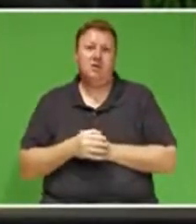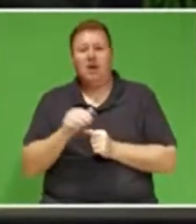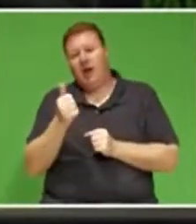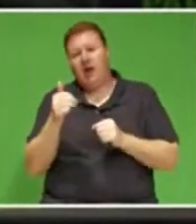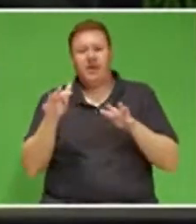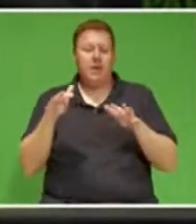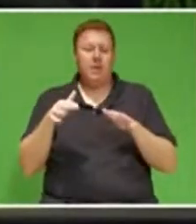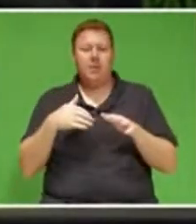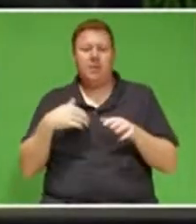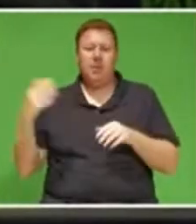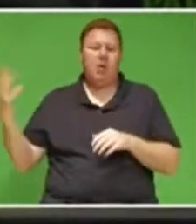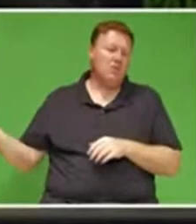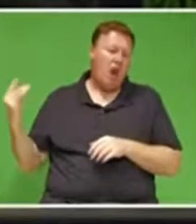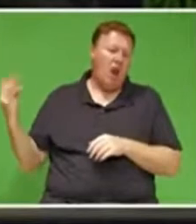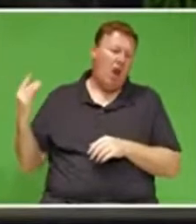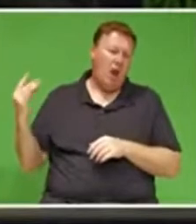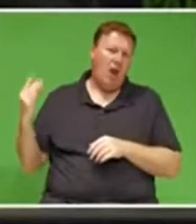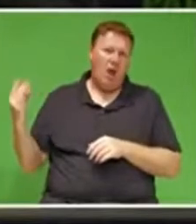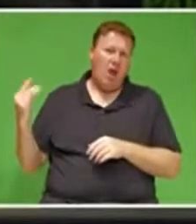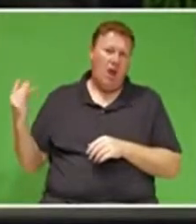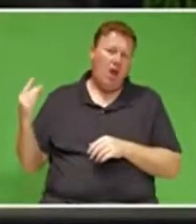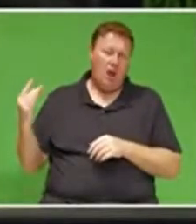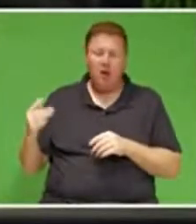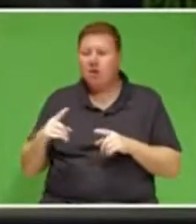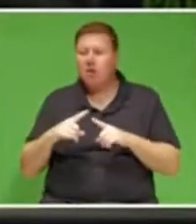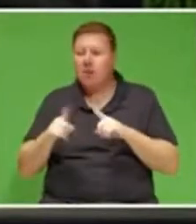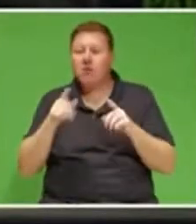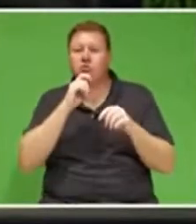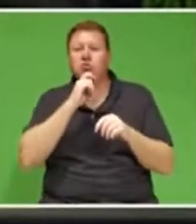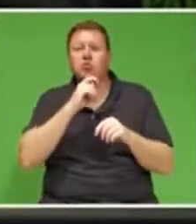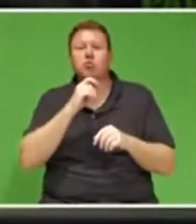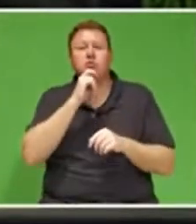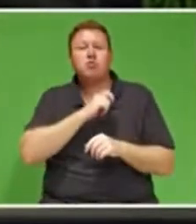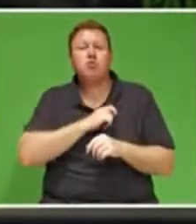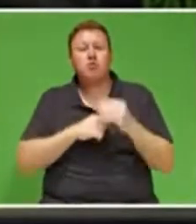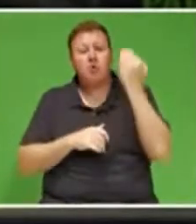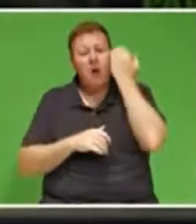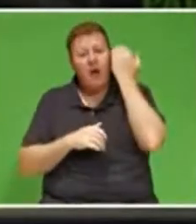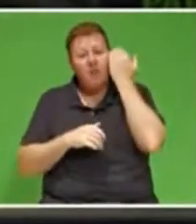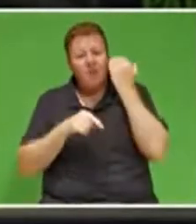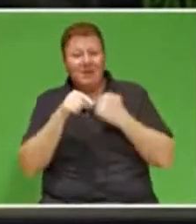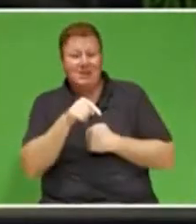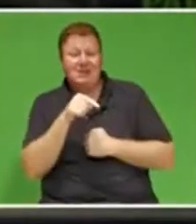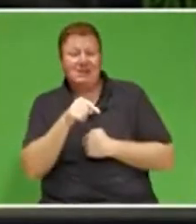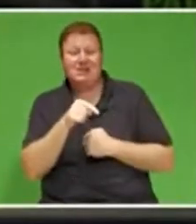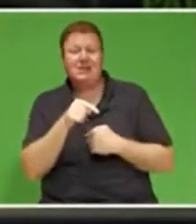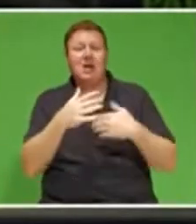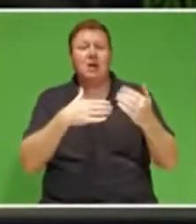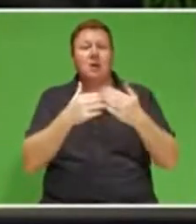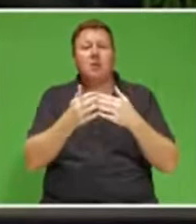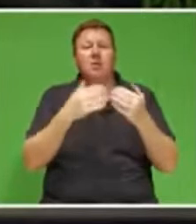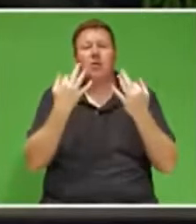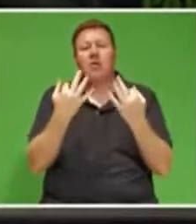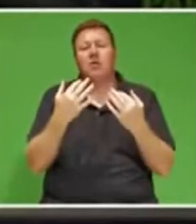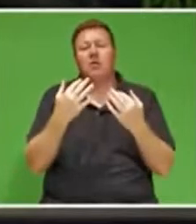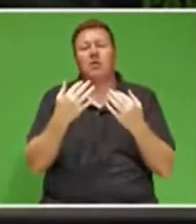noise on the sidelines, the reality is that this government is building the future today.